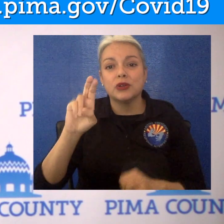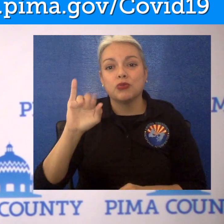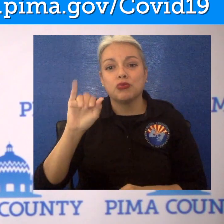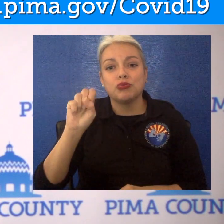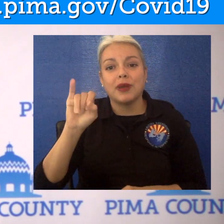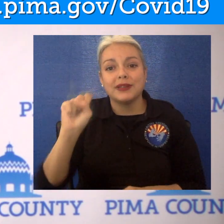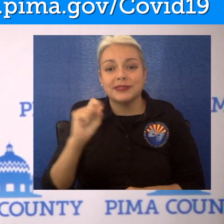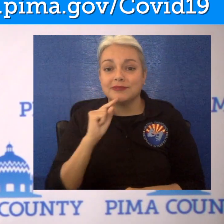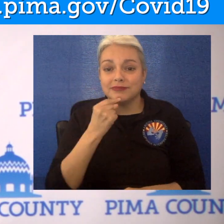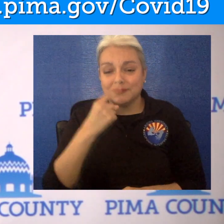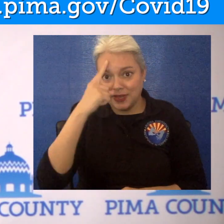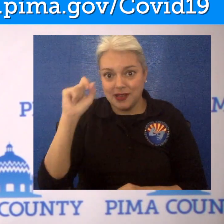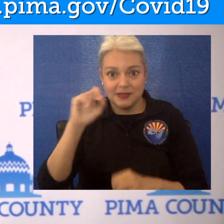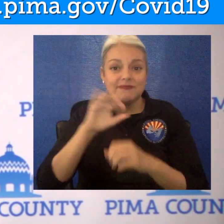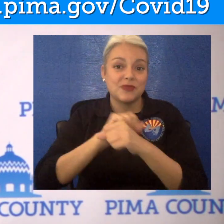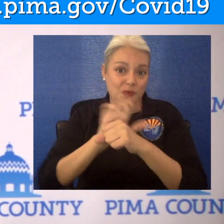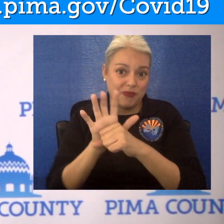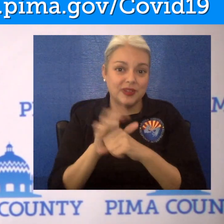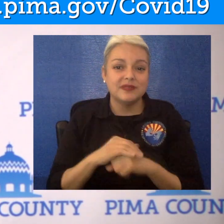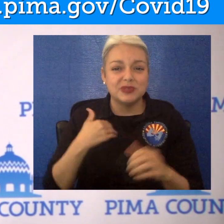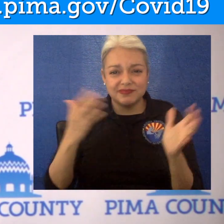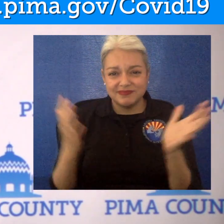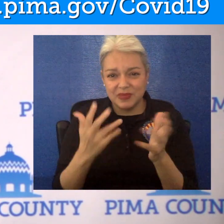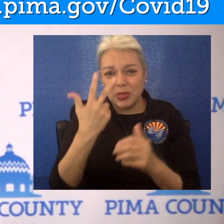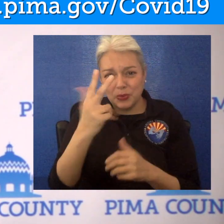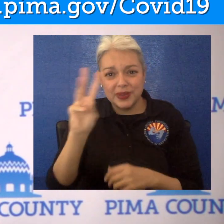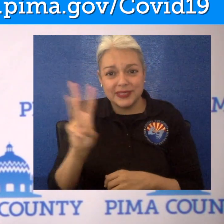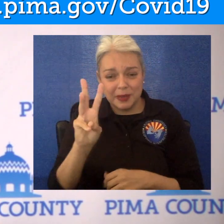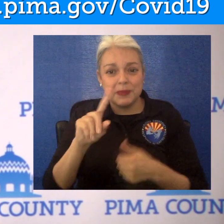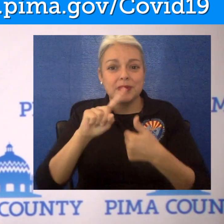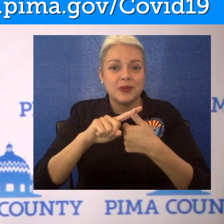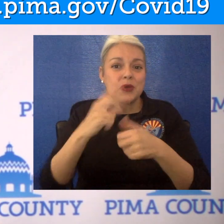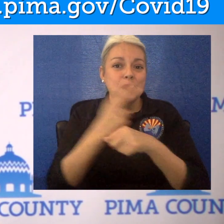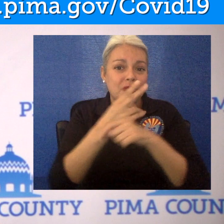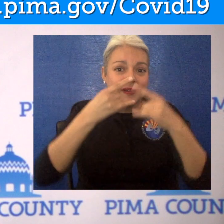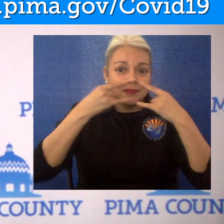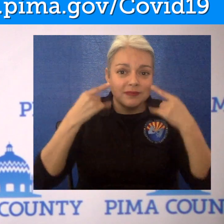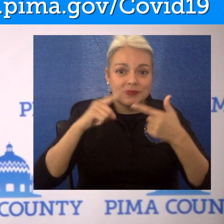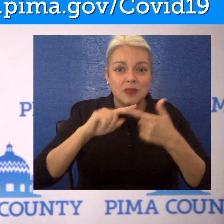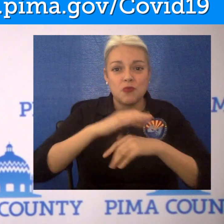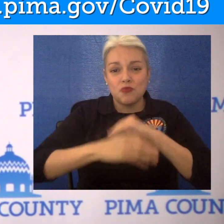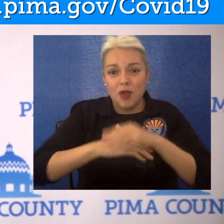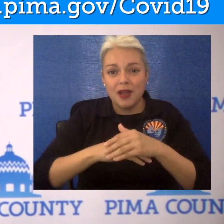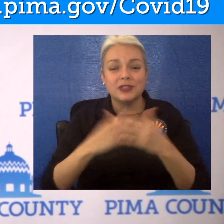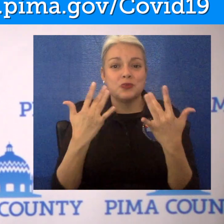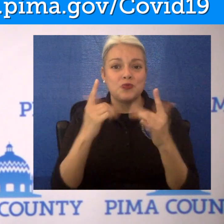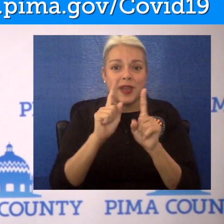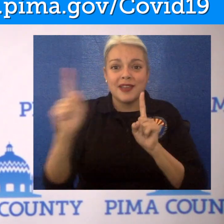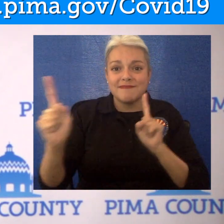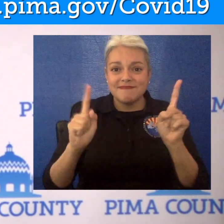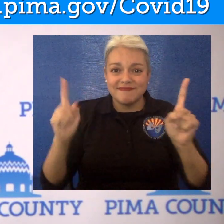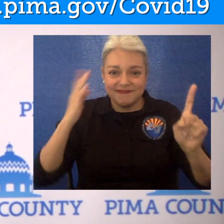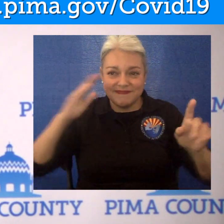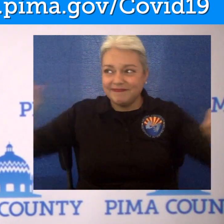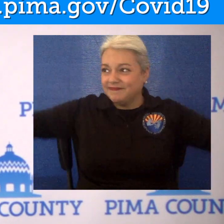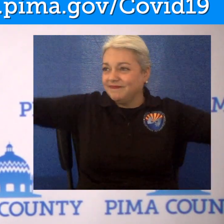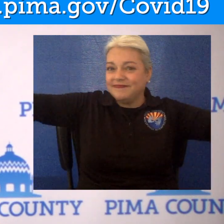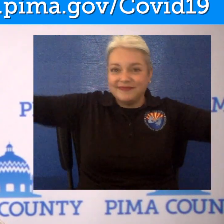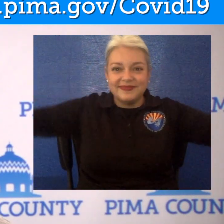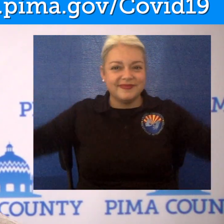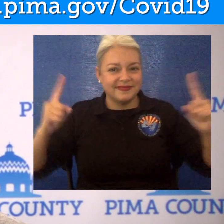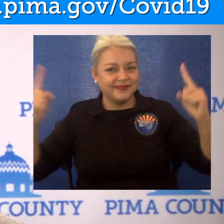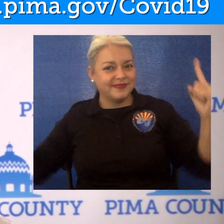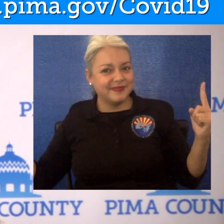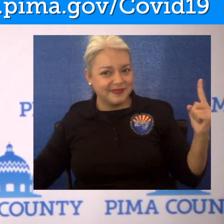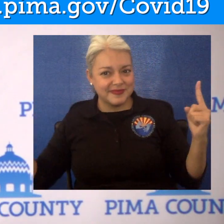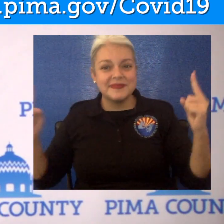We urge you to do the three W's, wear, wash, wait. That last W, remind you from a veteran, is